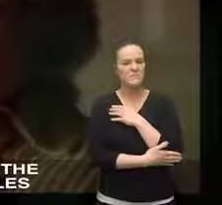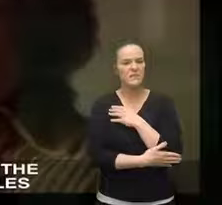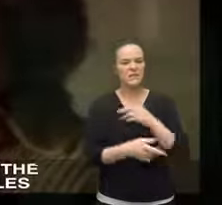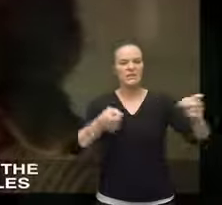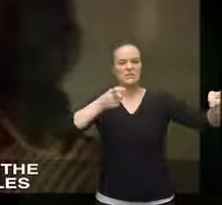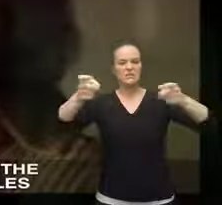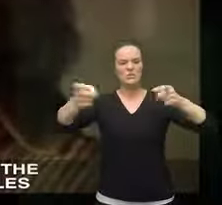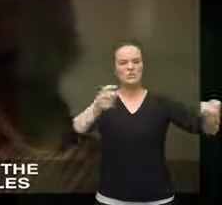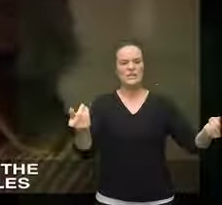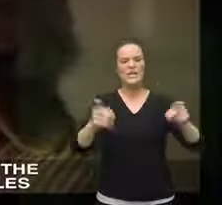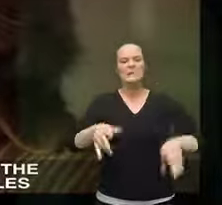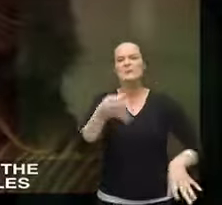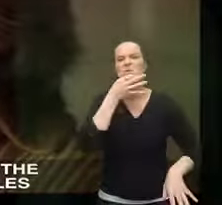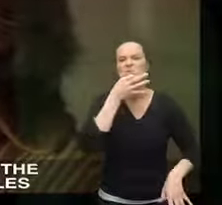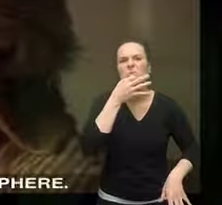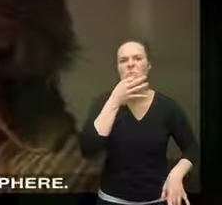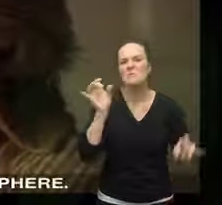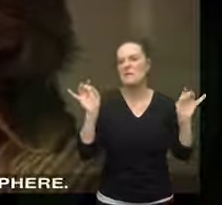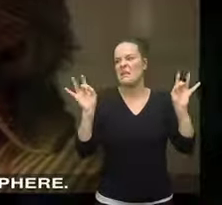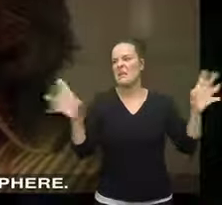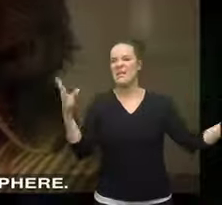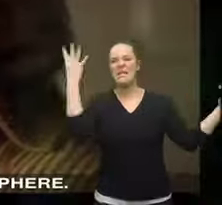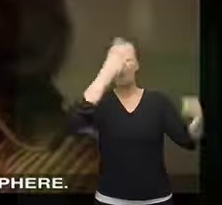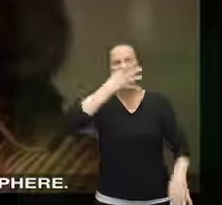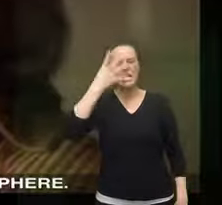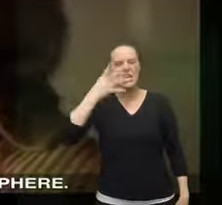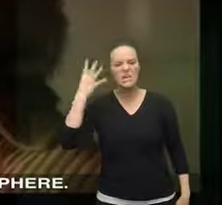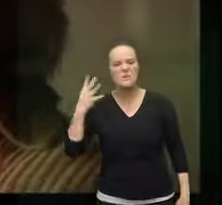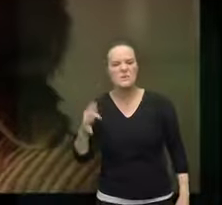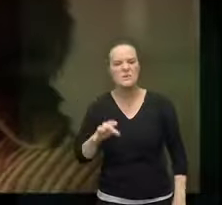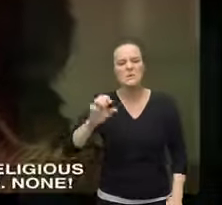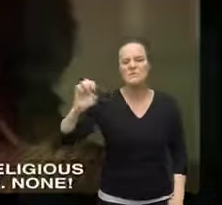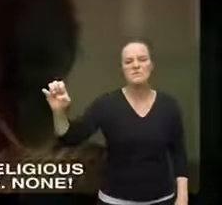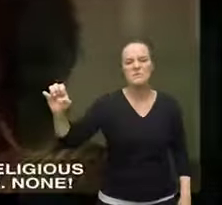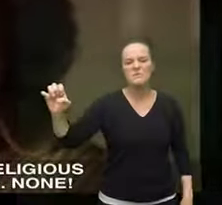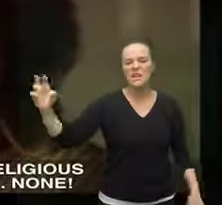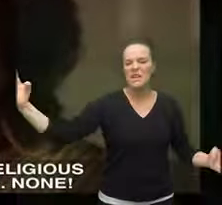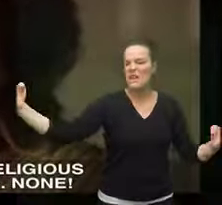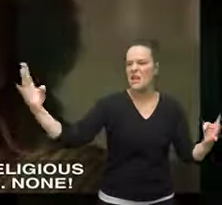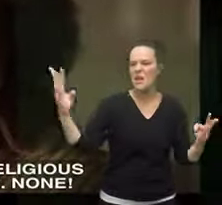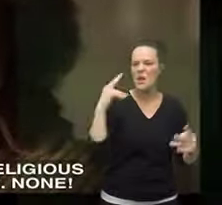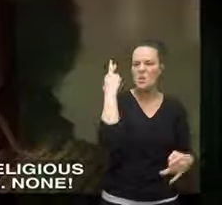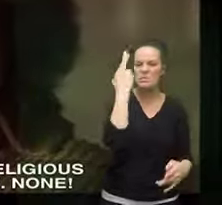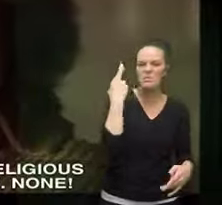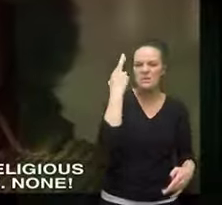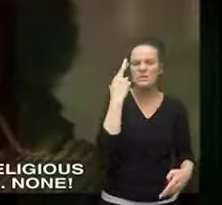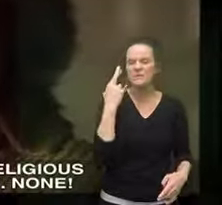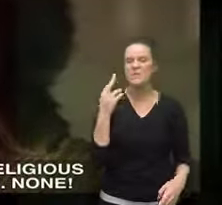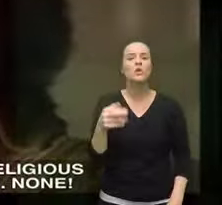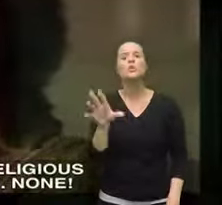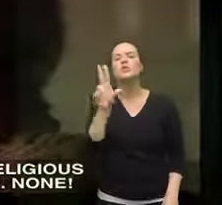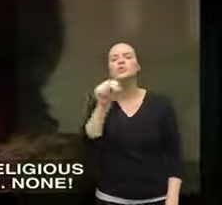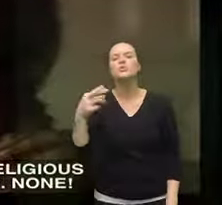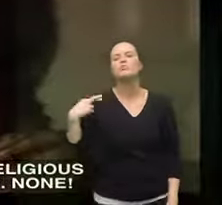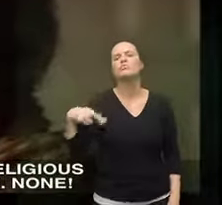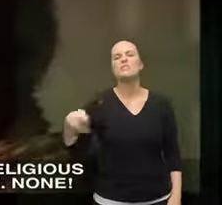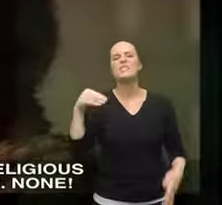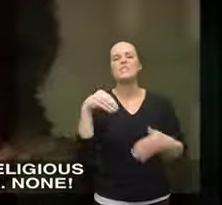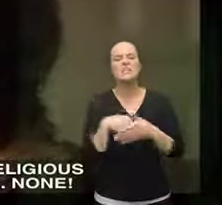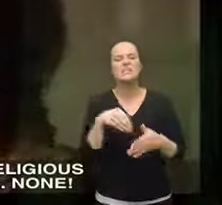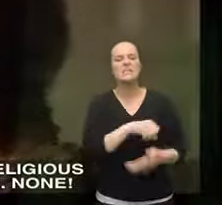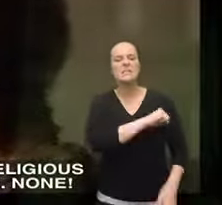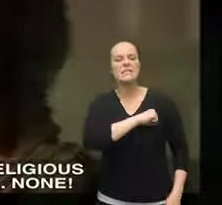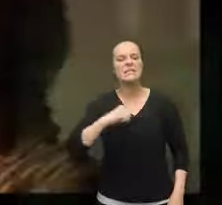soon we'll even have the immigration of peoples from the eastern hemisphere all because there's no religious qualification for office,